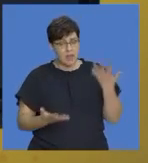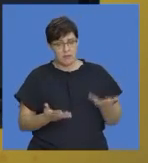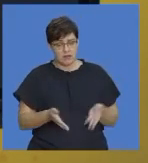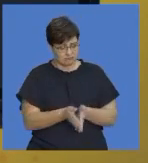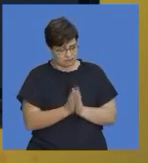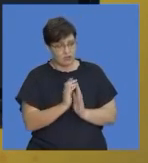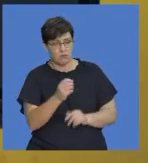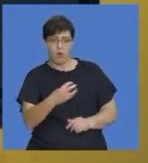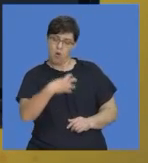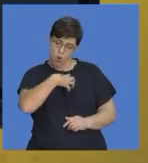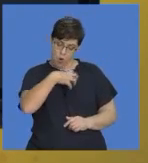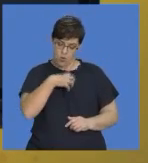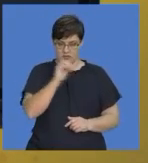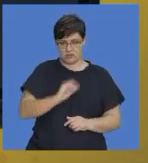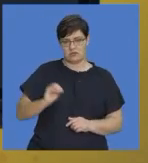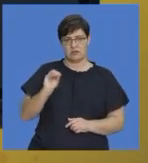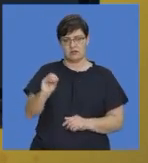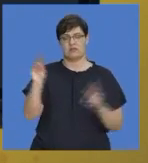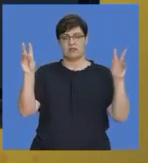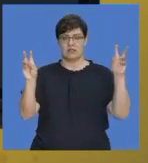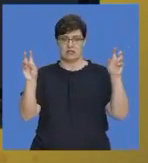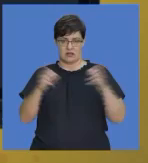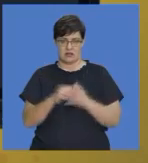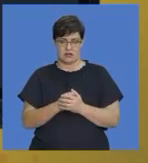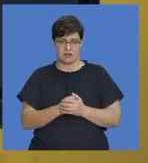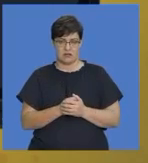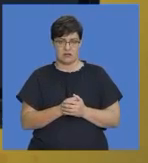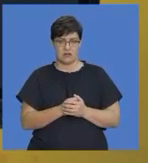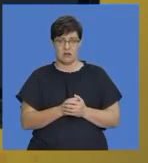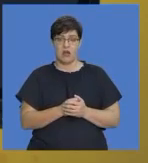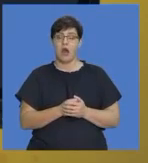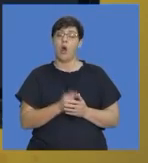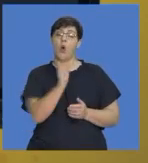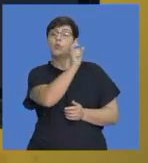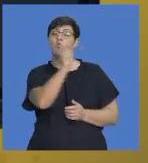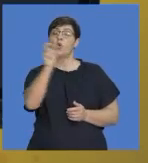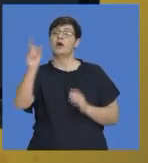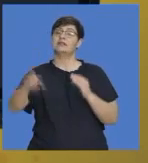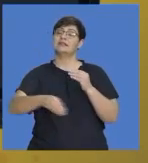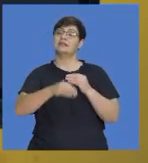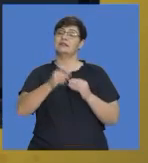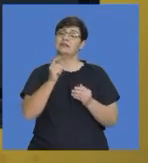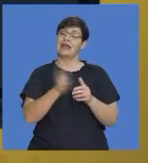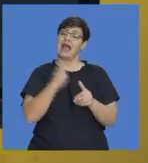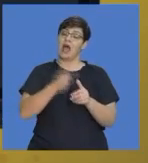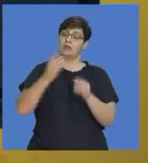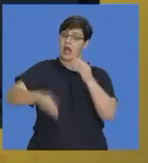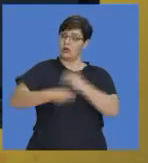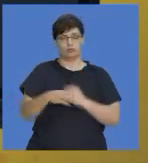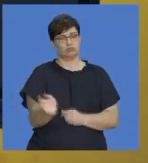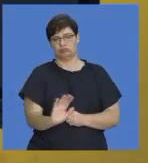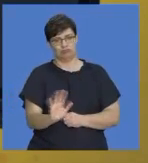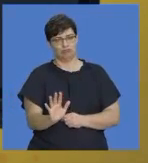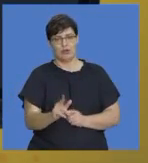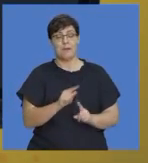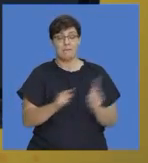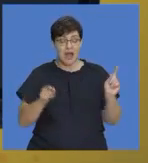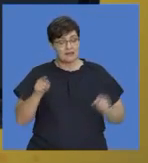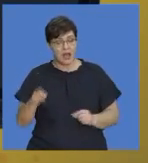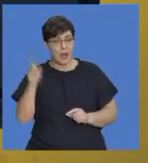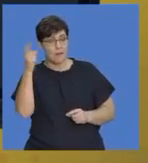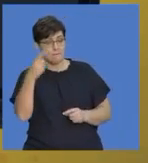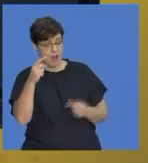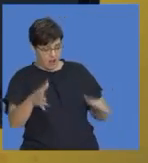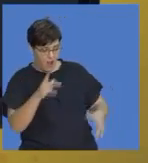title of your own choice. This will not be included in your word count. But it also gives some direction to the marker as to what your